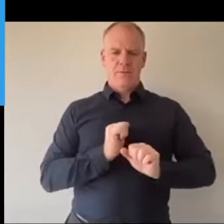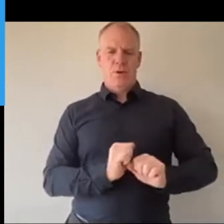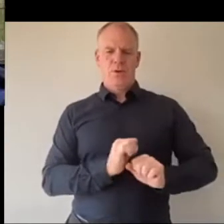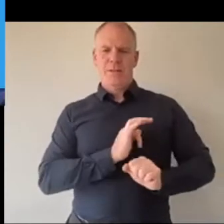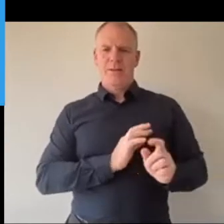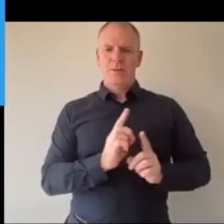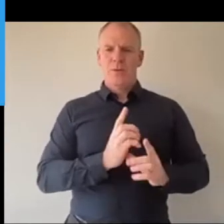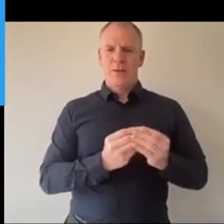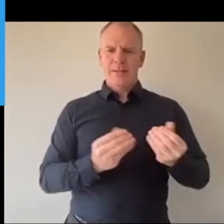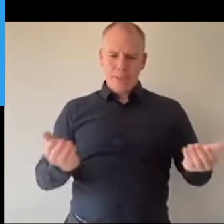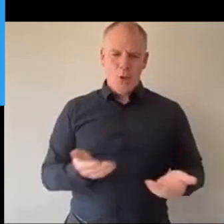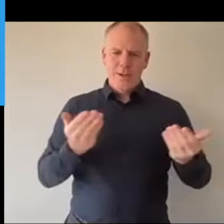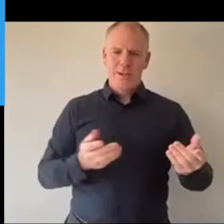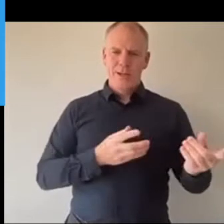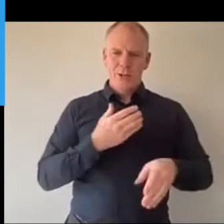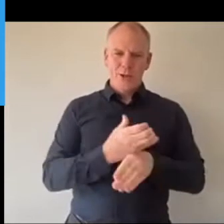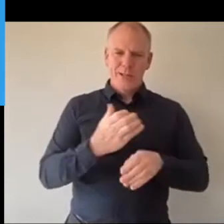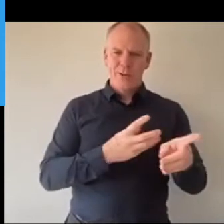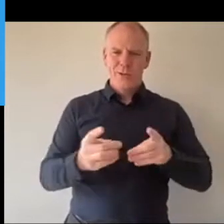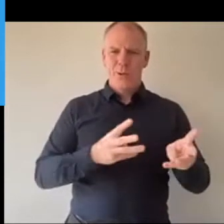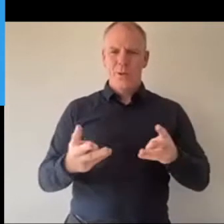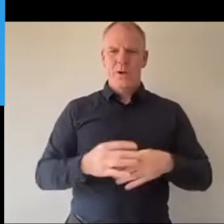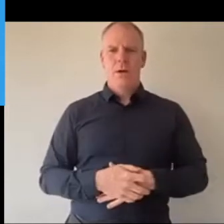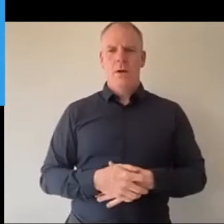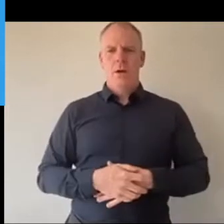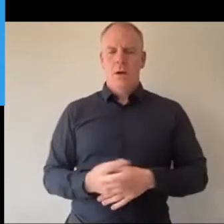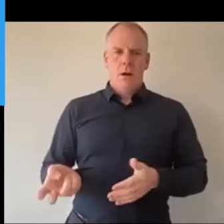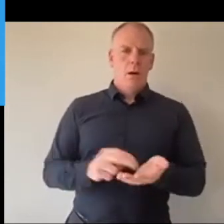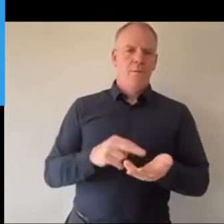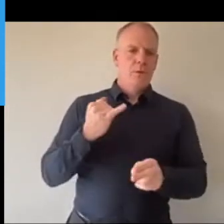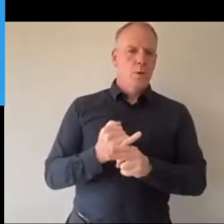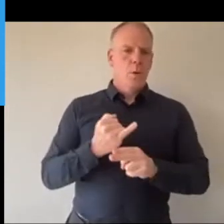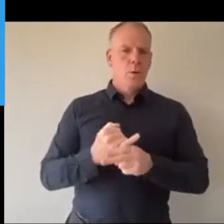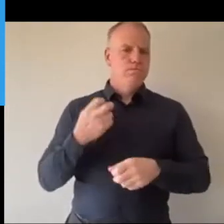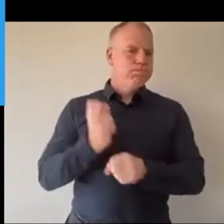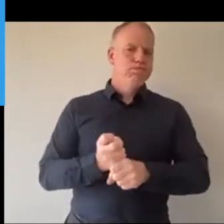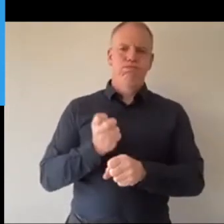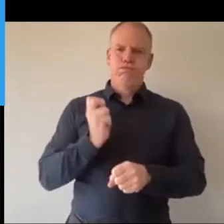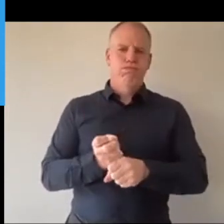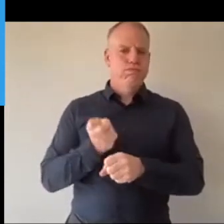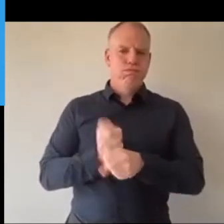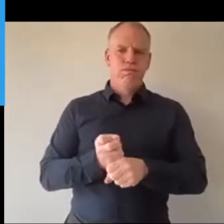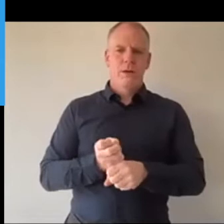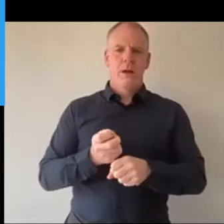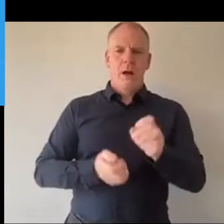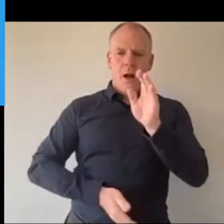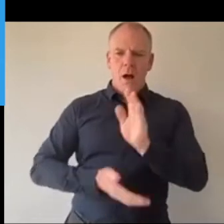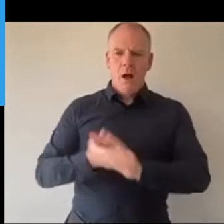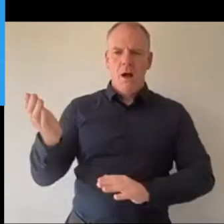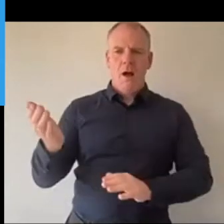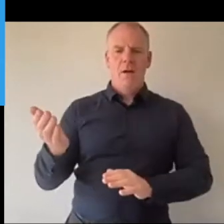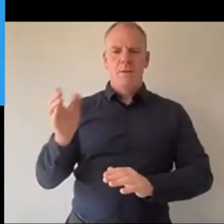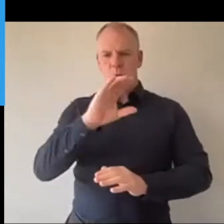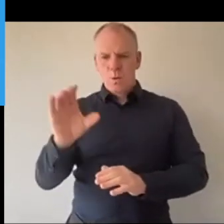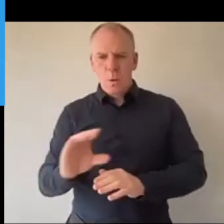keep doing the work. Getting up for school, that was, that was hard. And then going on to it and all. And then you're